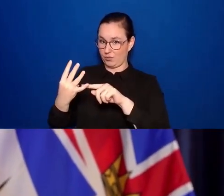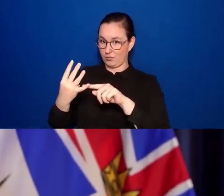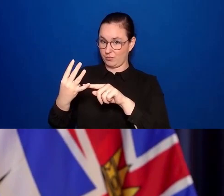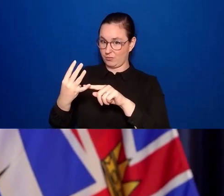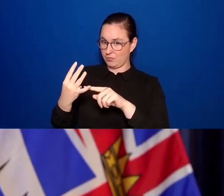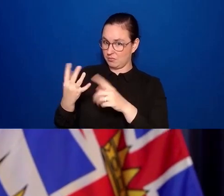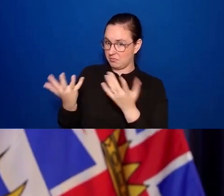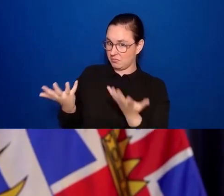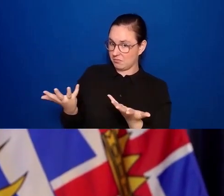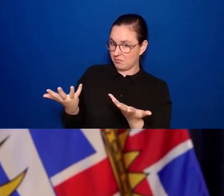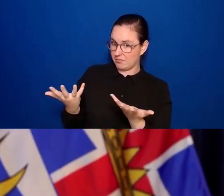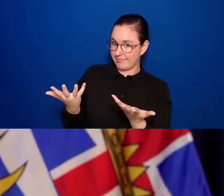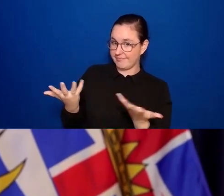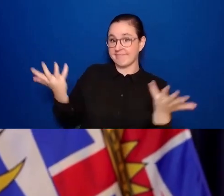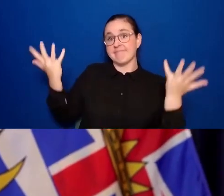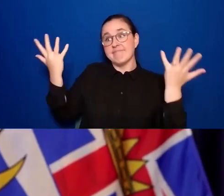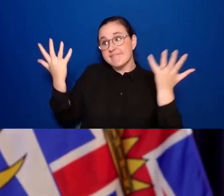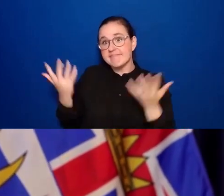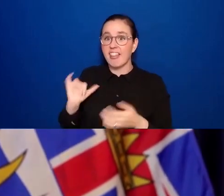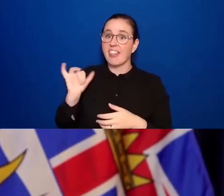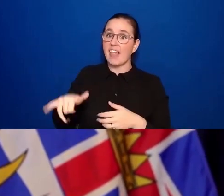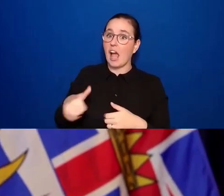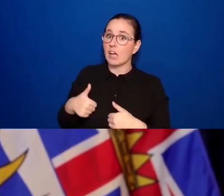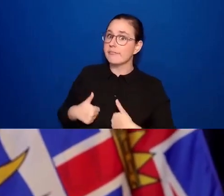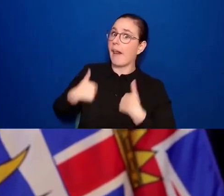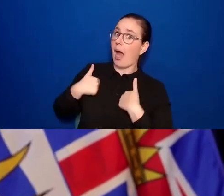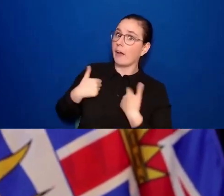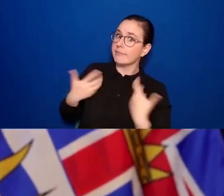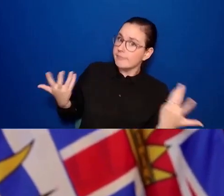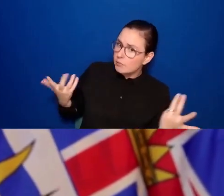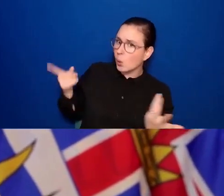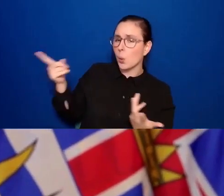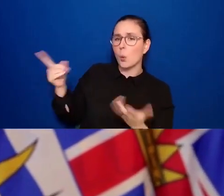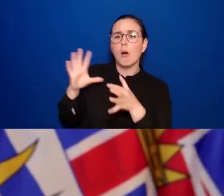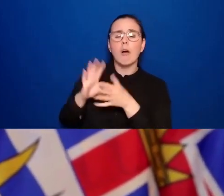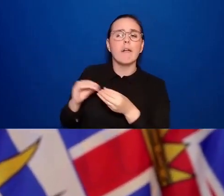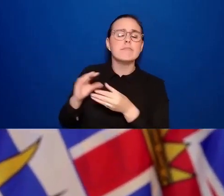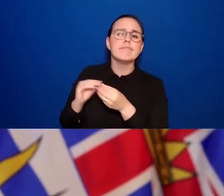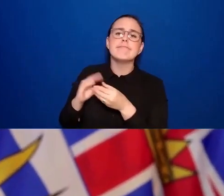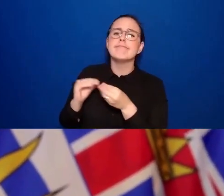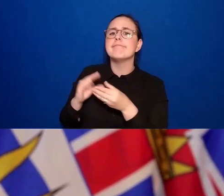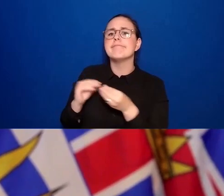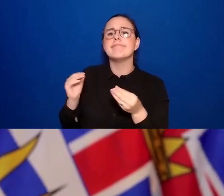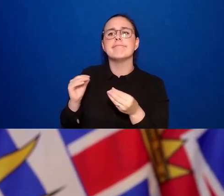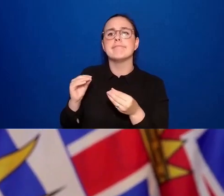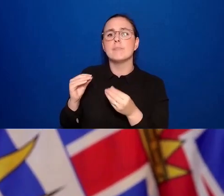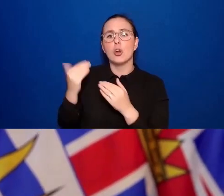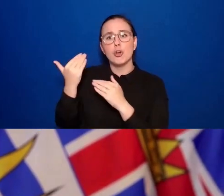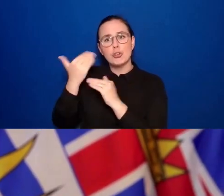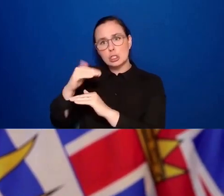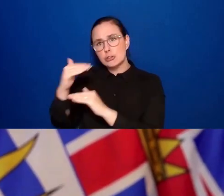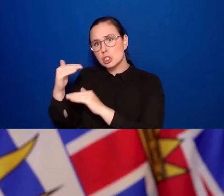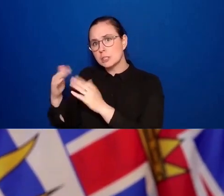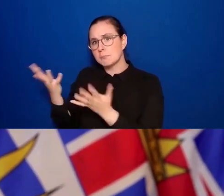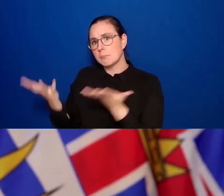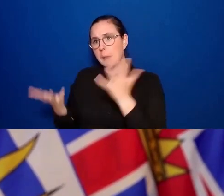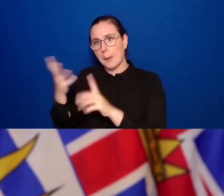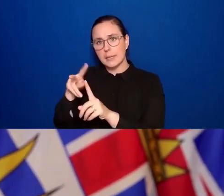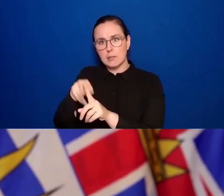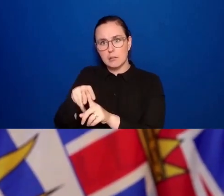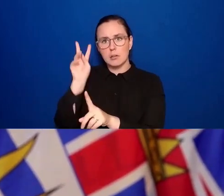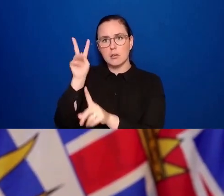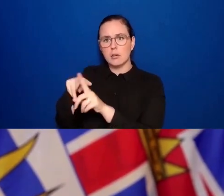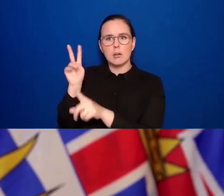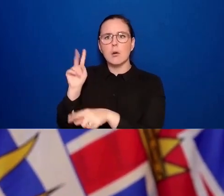deal with in this pandemic? And when you talk about restrictions possibly easing inside venues where people are fully vaccinated, how soon